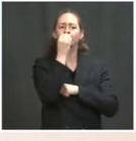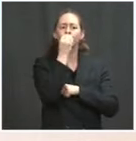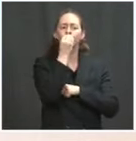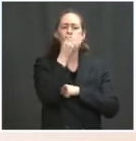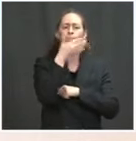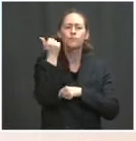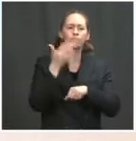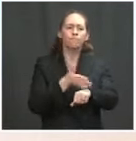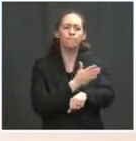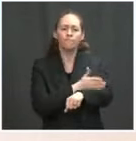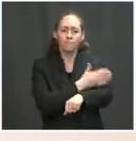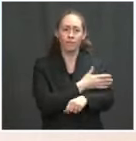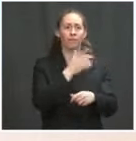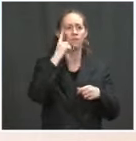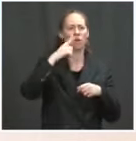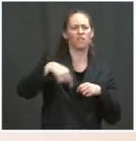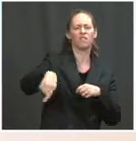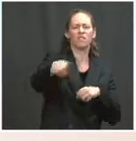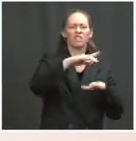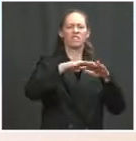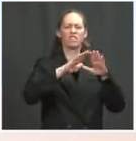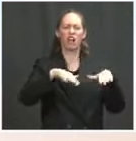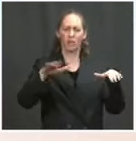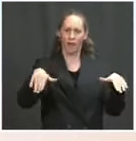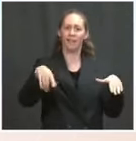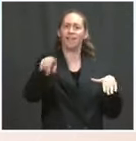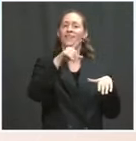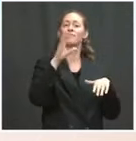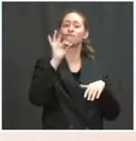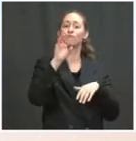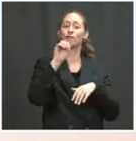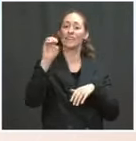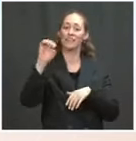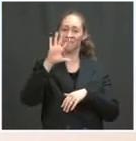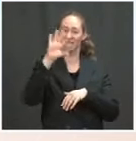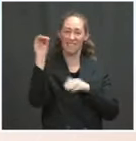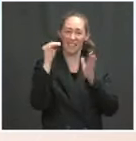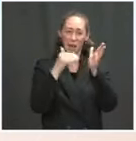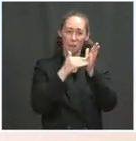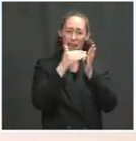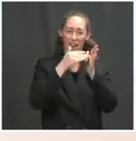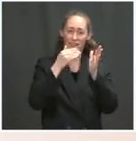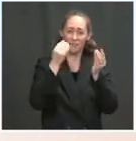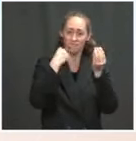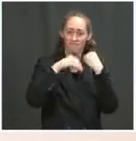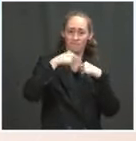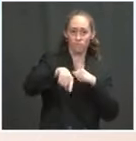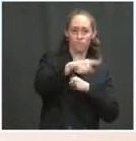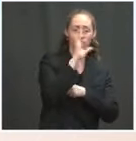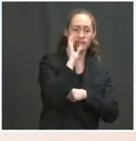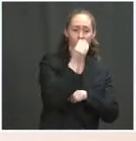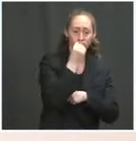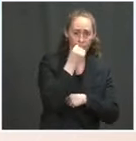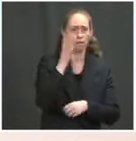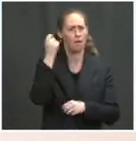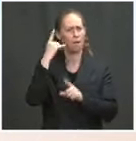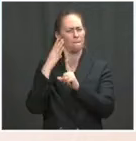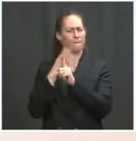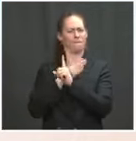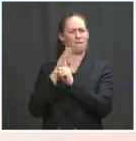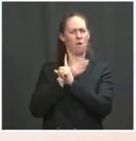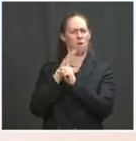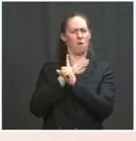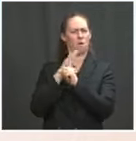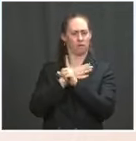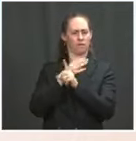reduced-price lunches for millions of kids. Prior to his appointment, or nomination and confirmation, I should say, Secretary Vilsack served two terms